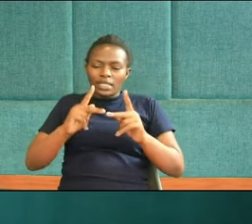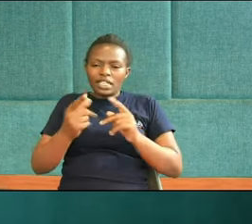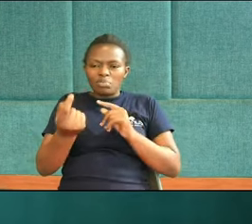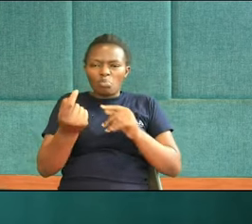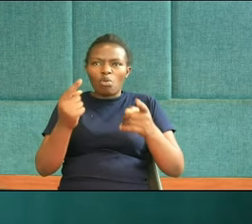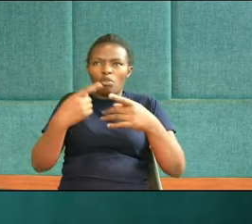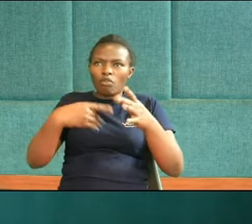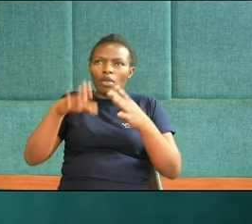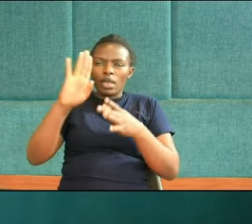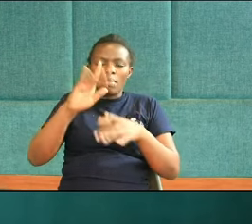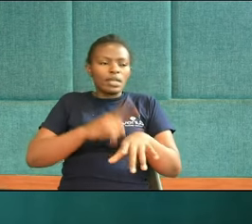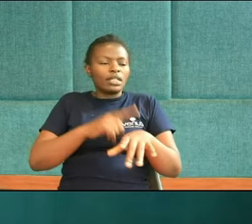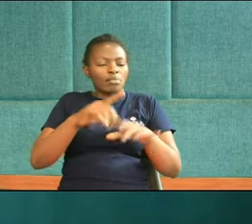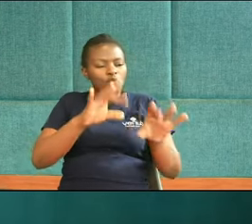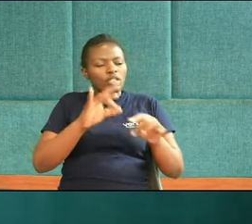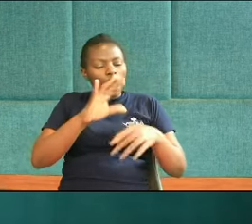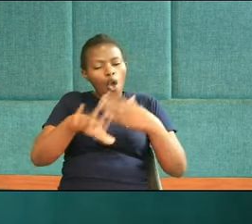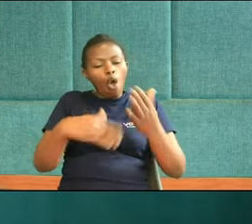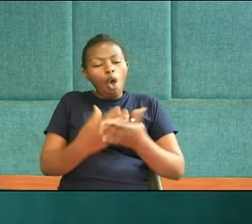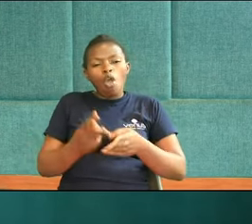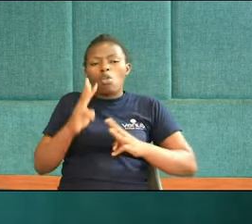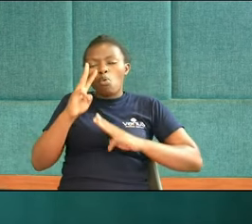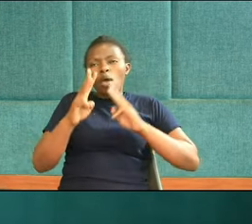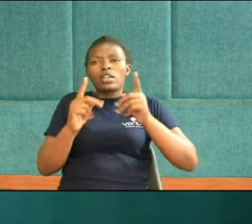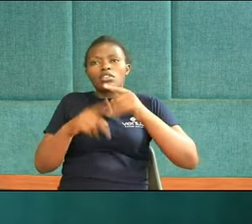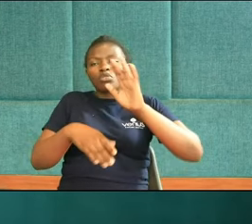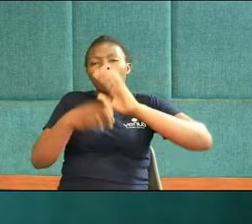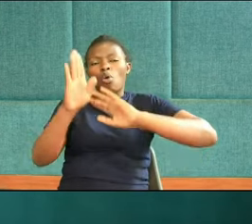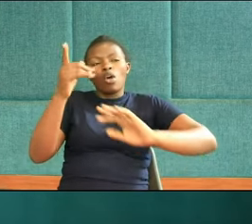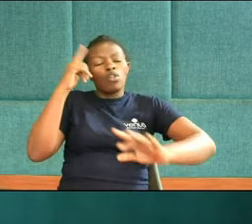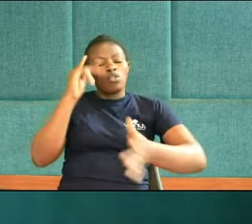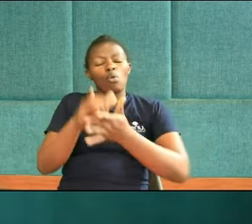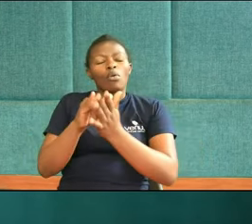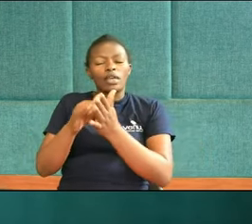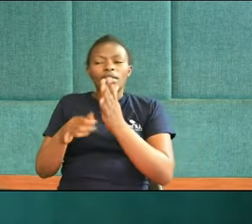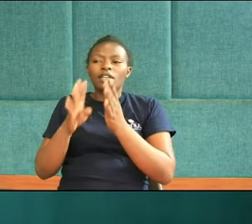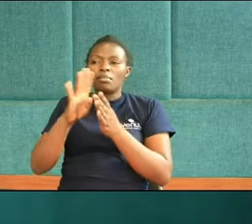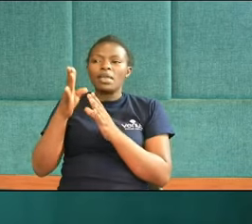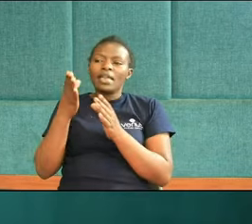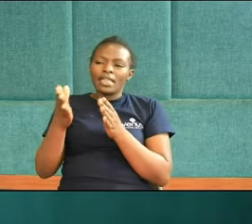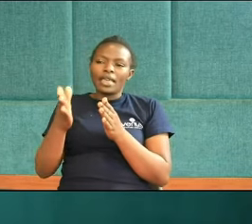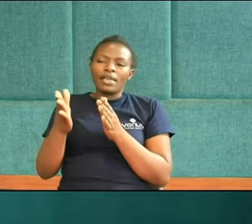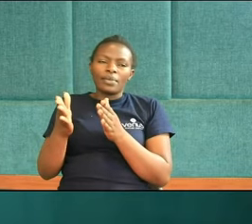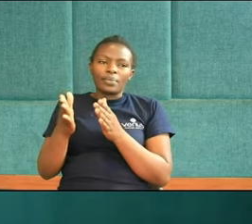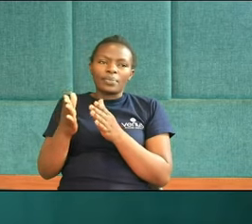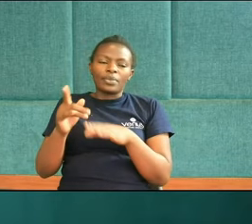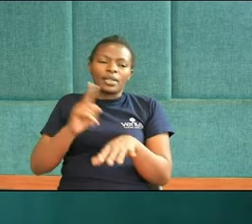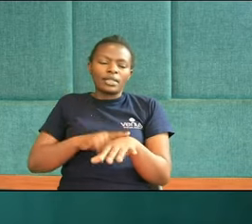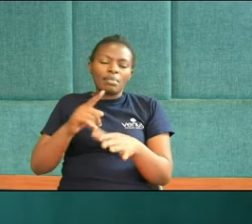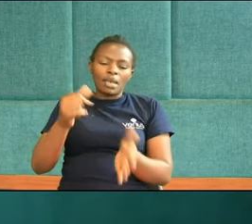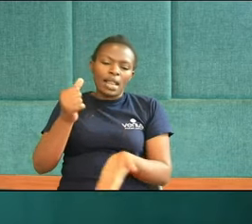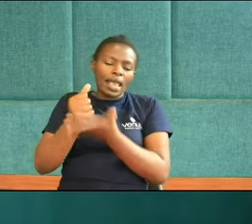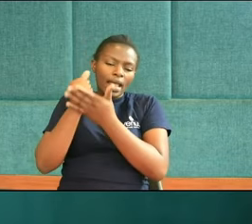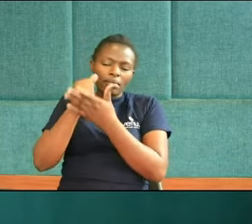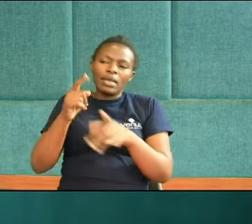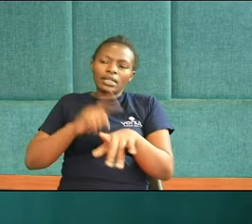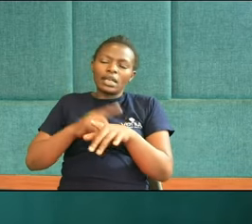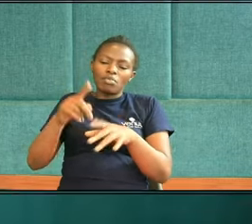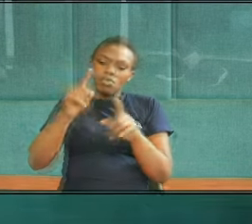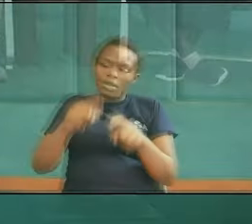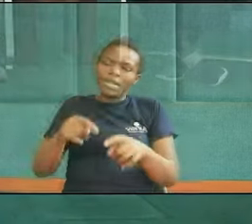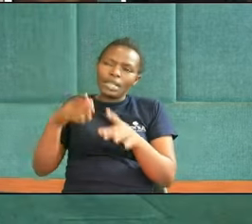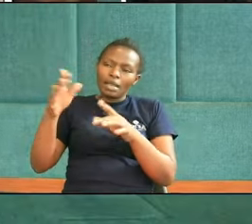So take your cares To God Trusting that You know He will be there He will help you When you need him And he will never